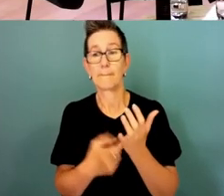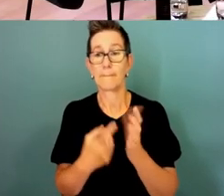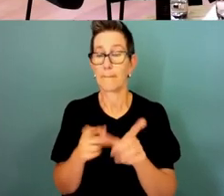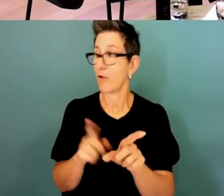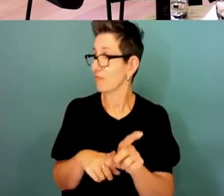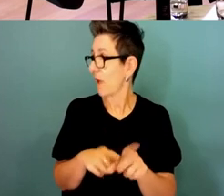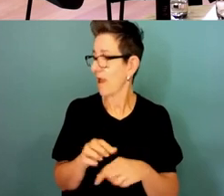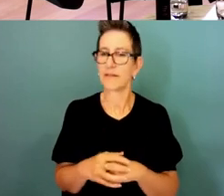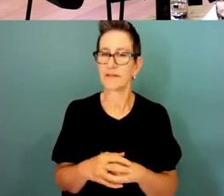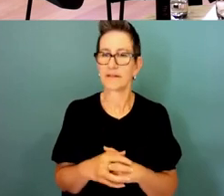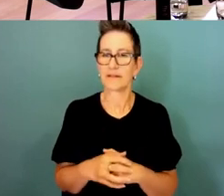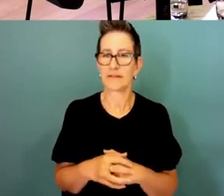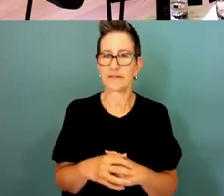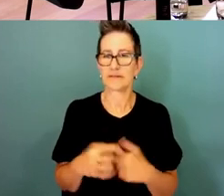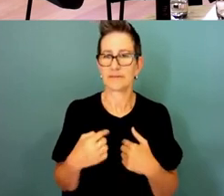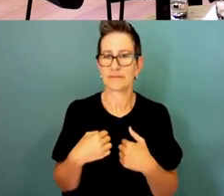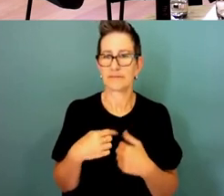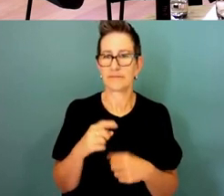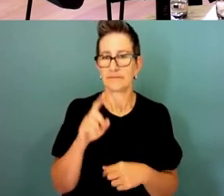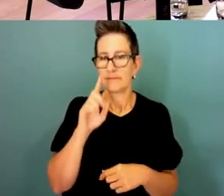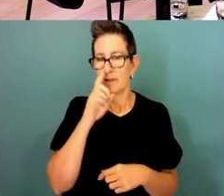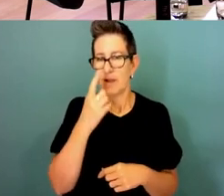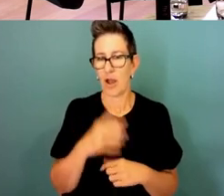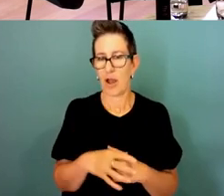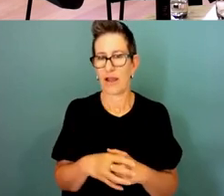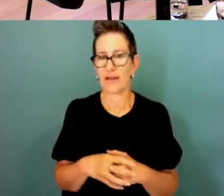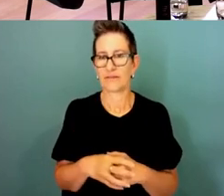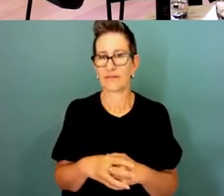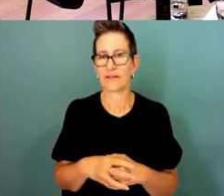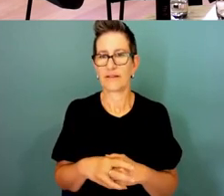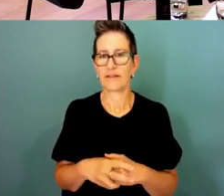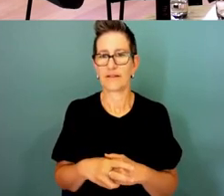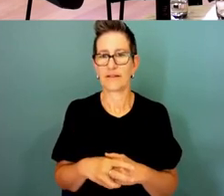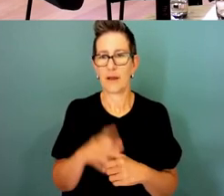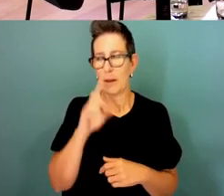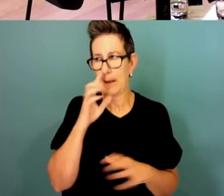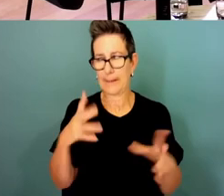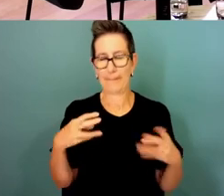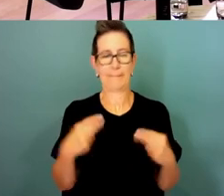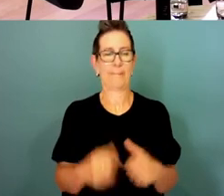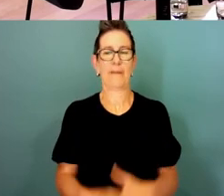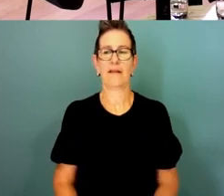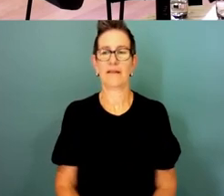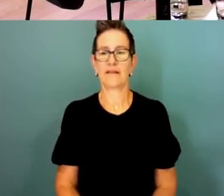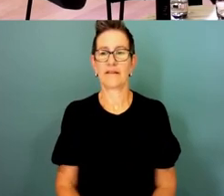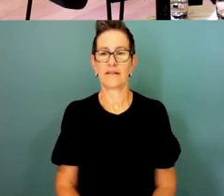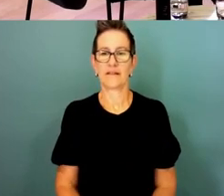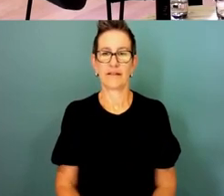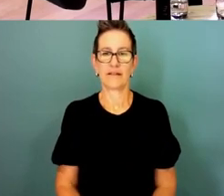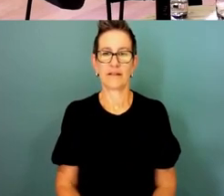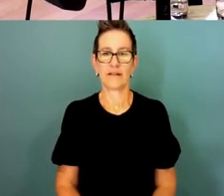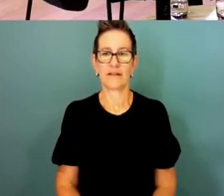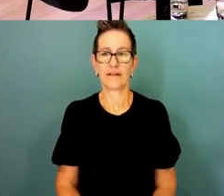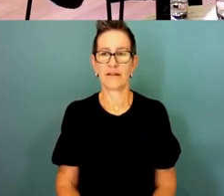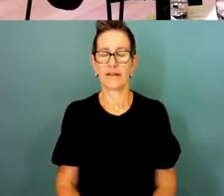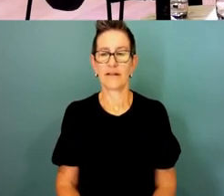probably can't because I'm going to a PSA Peter this sounds like one